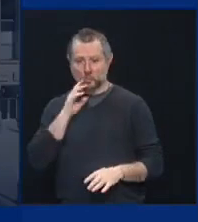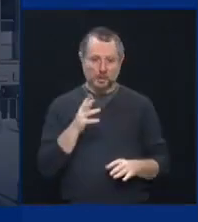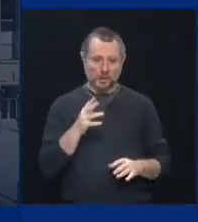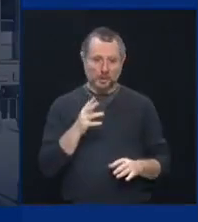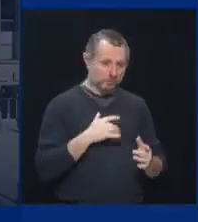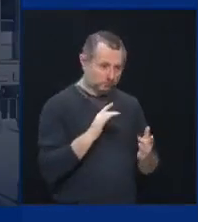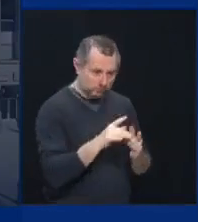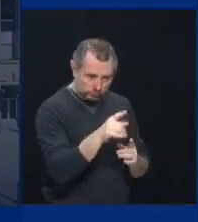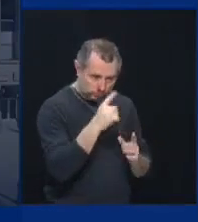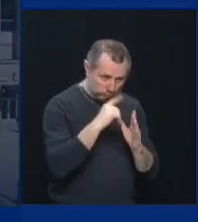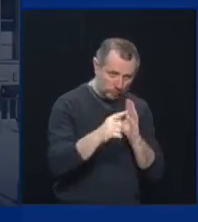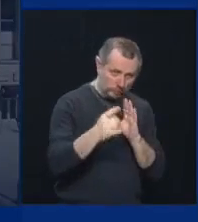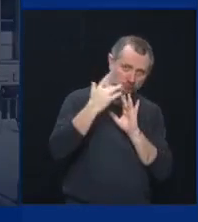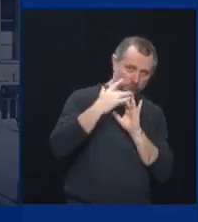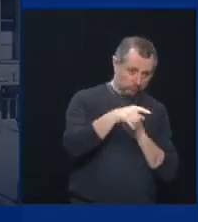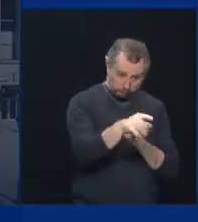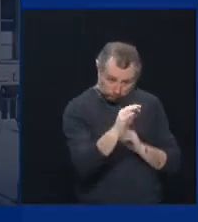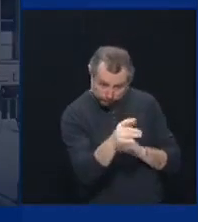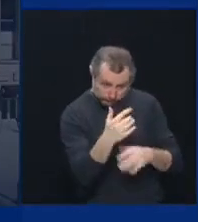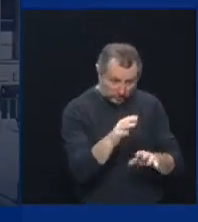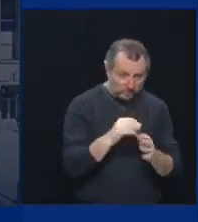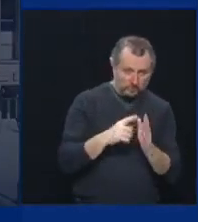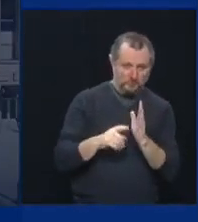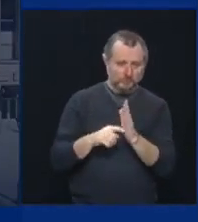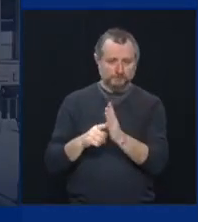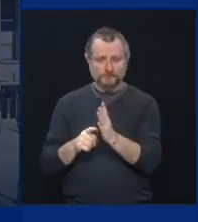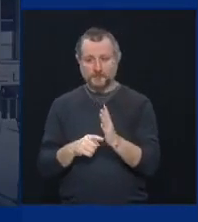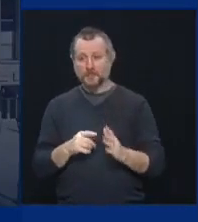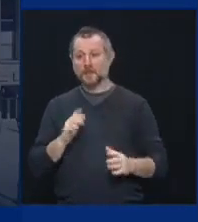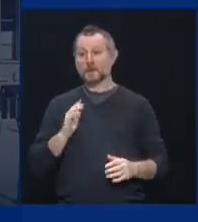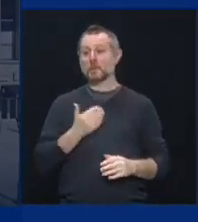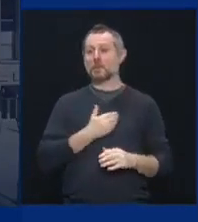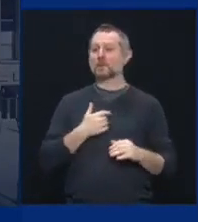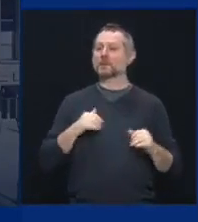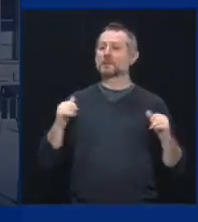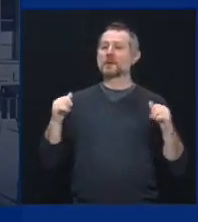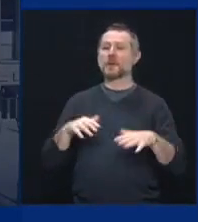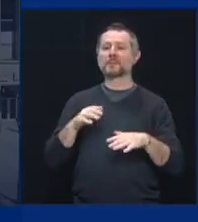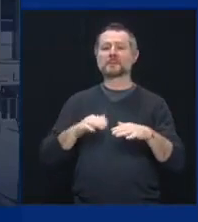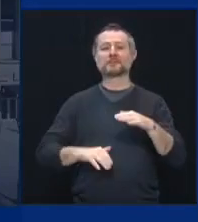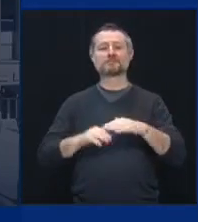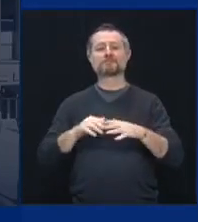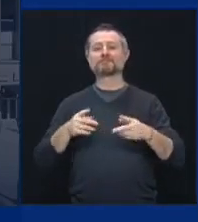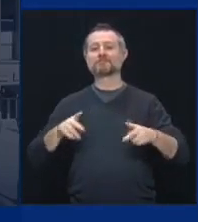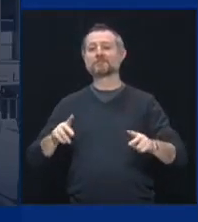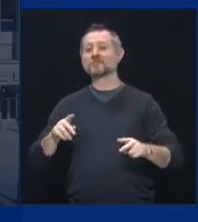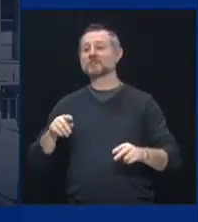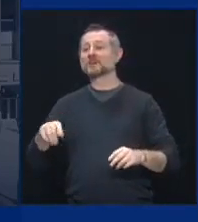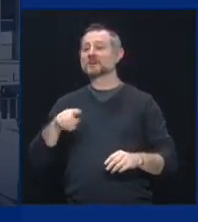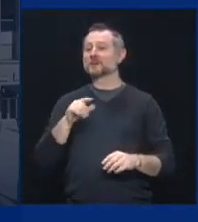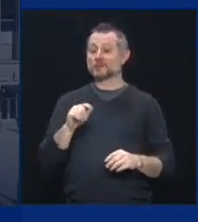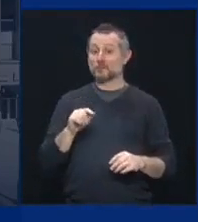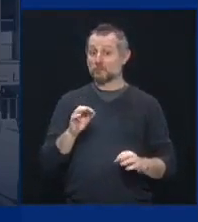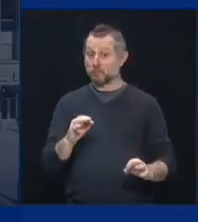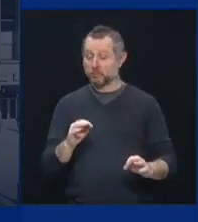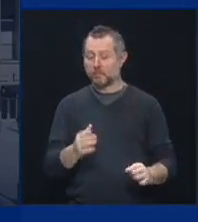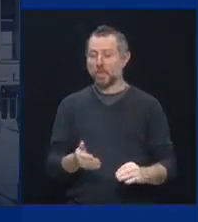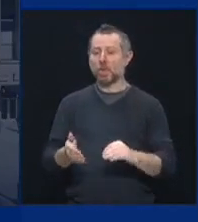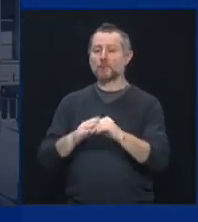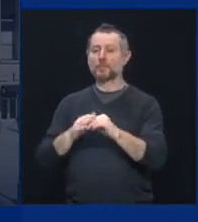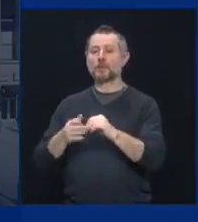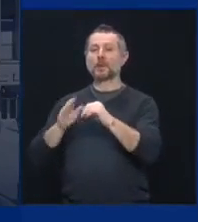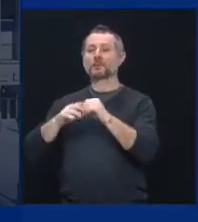And I think you're going to see the capacity increase and the testing requirements decrease as we get more